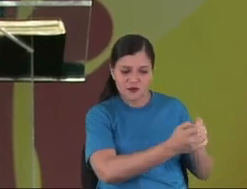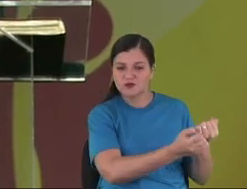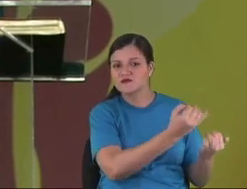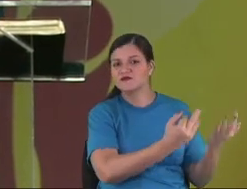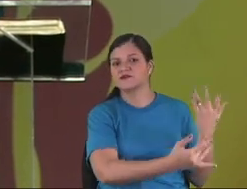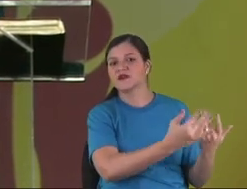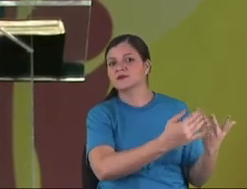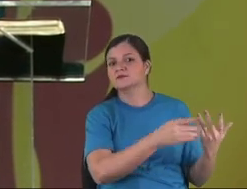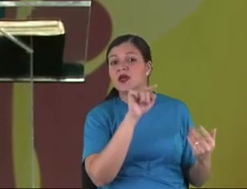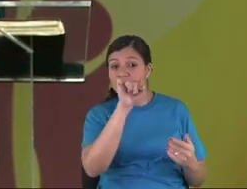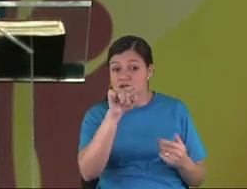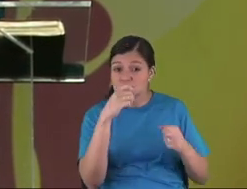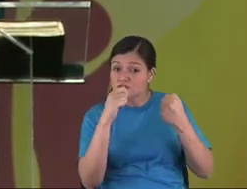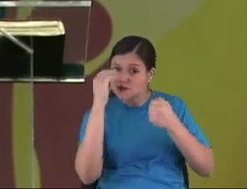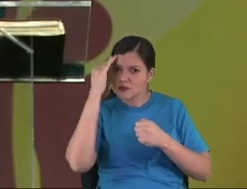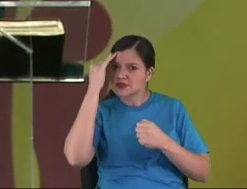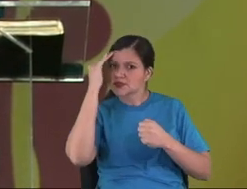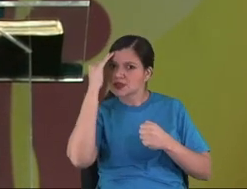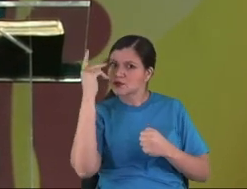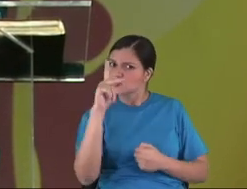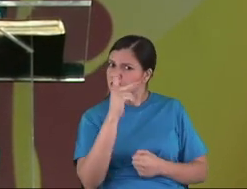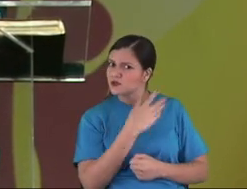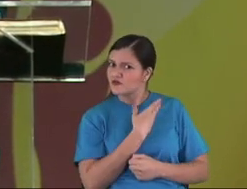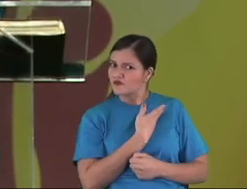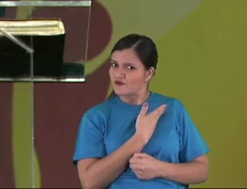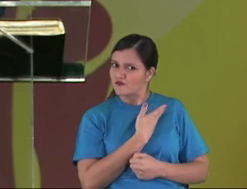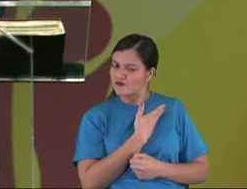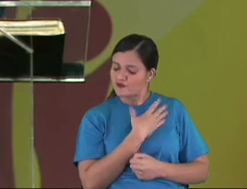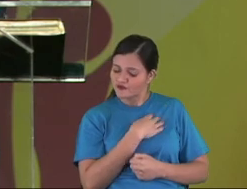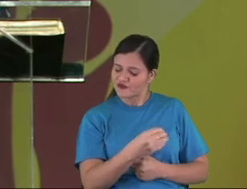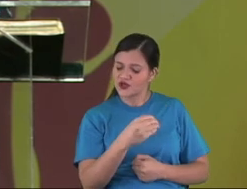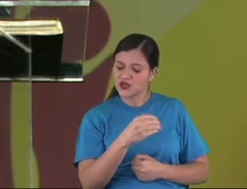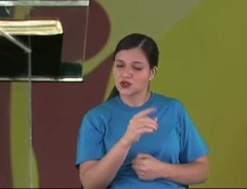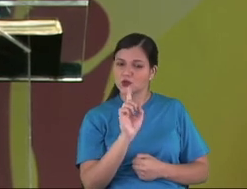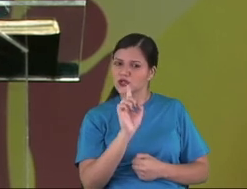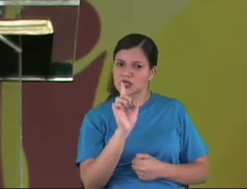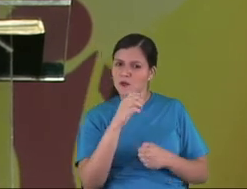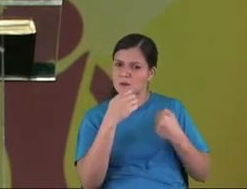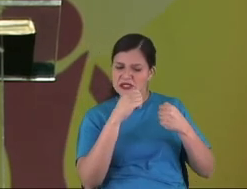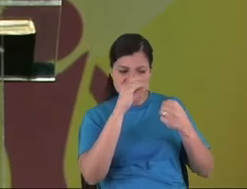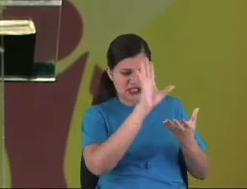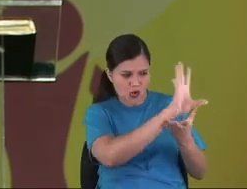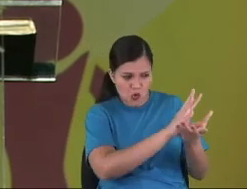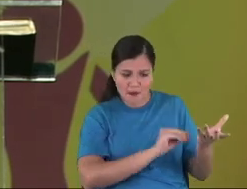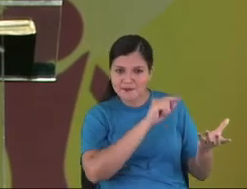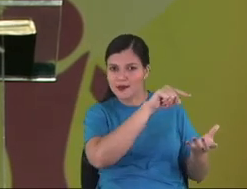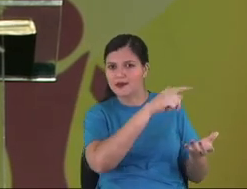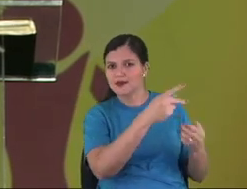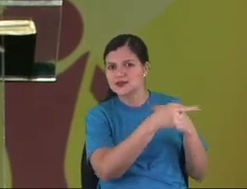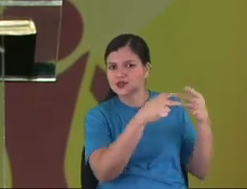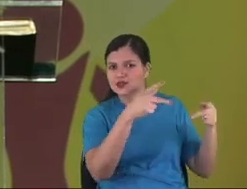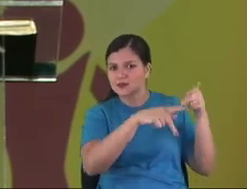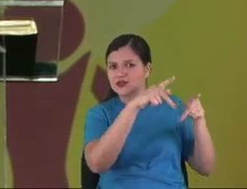You need to understand it, that your kids don't need to get a model because to